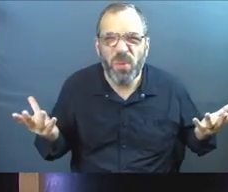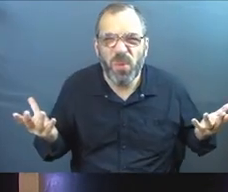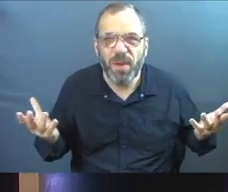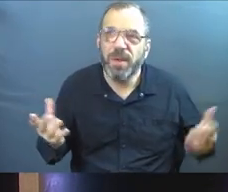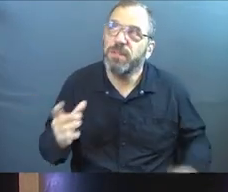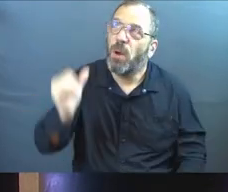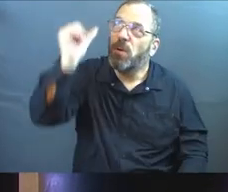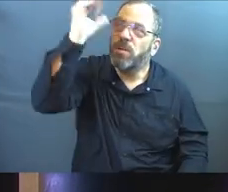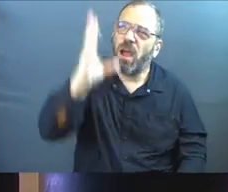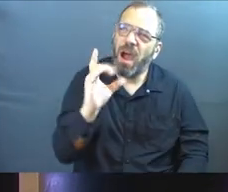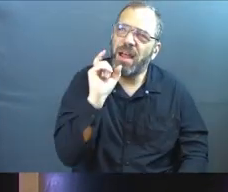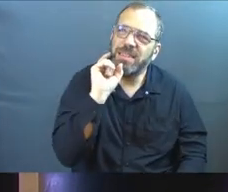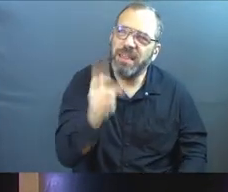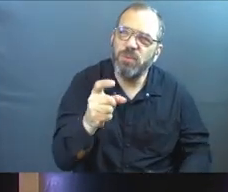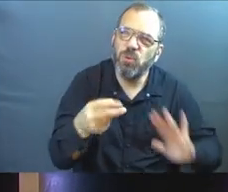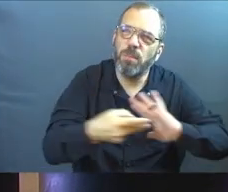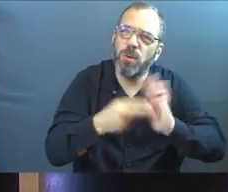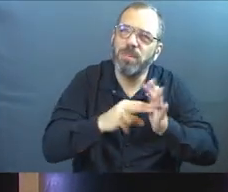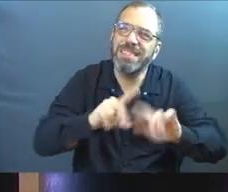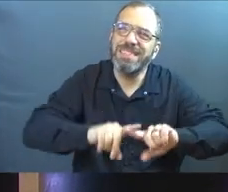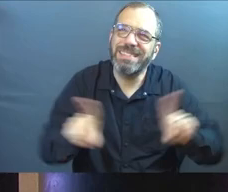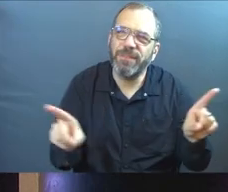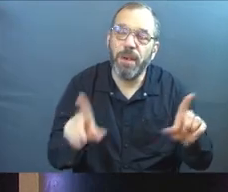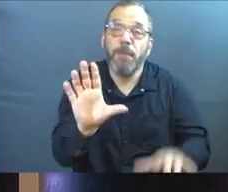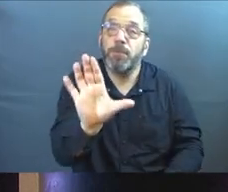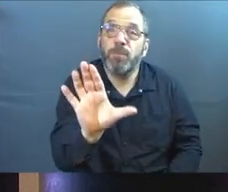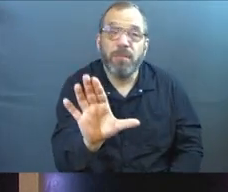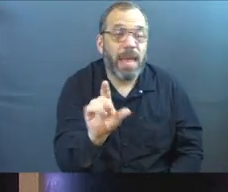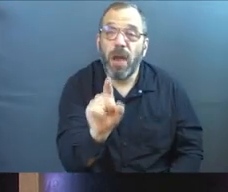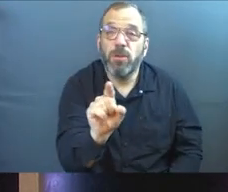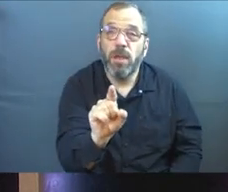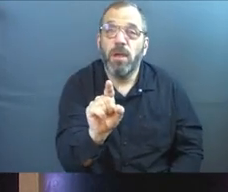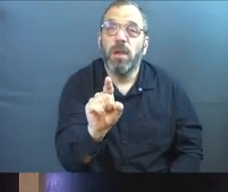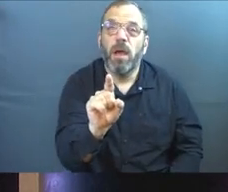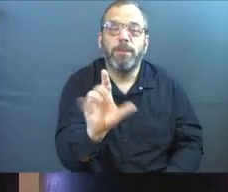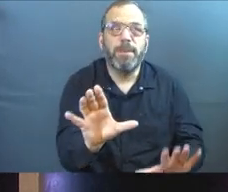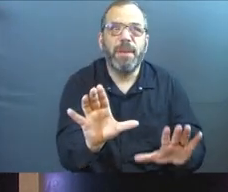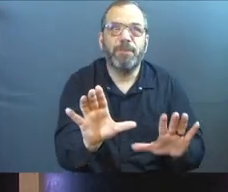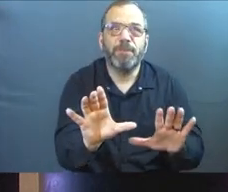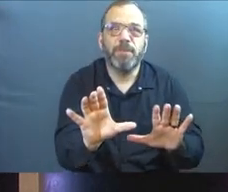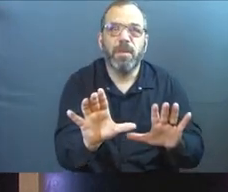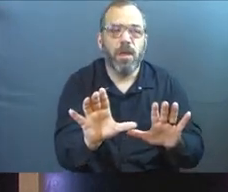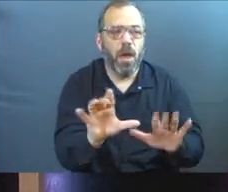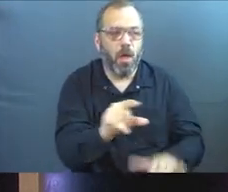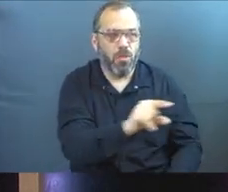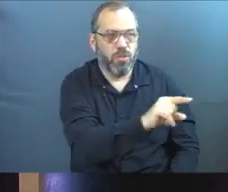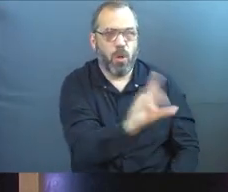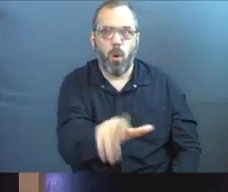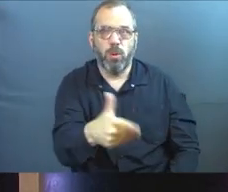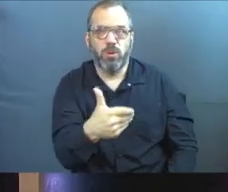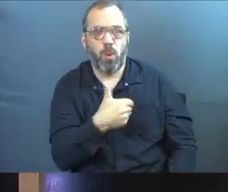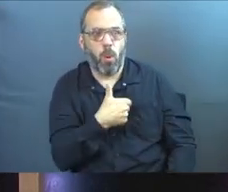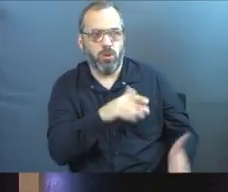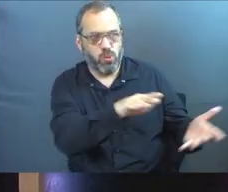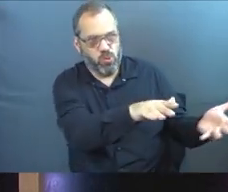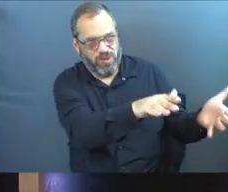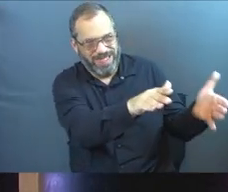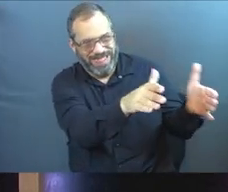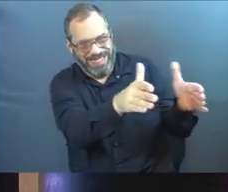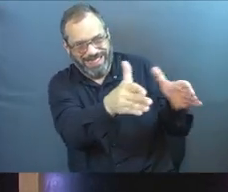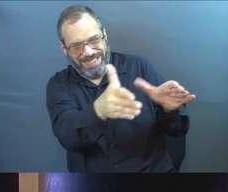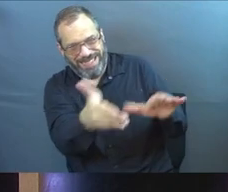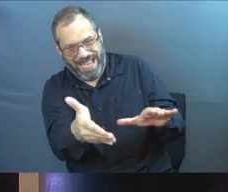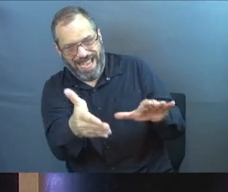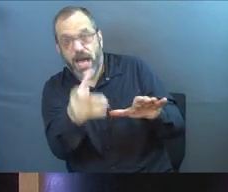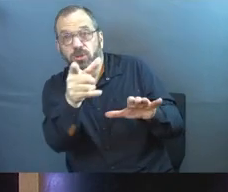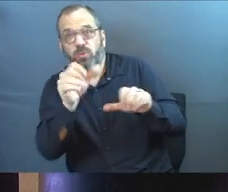See, God's given us a different purpose here. How about, how about you come into the souls that are on the line and give